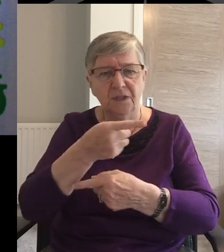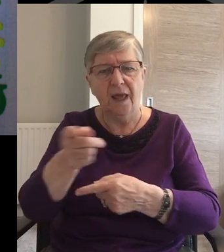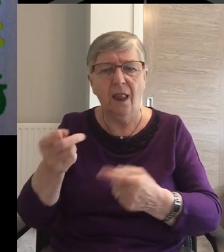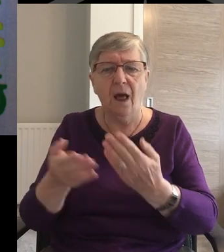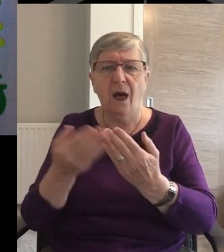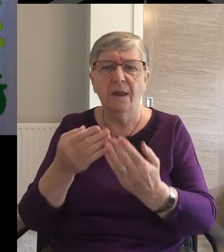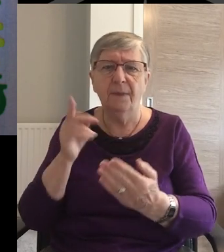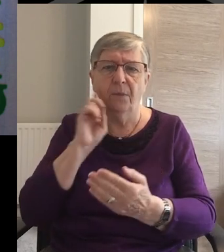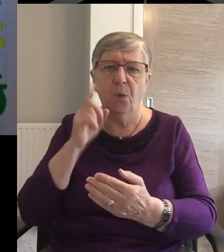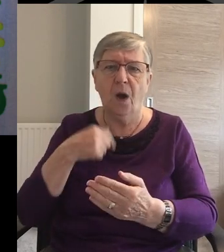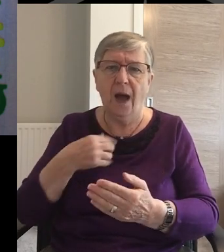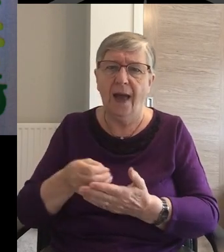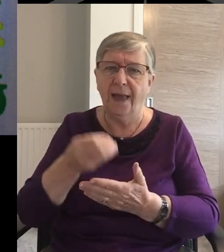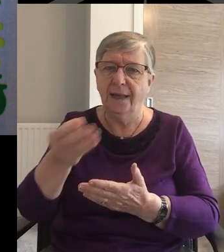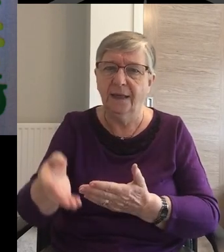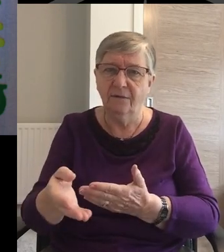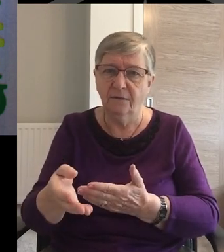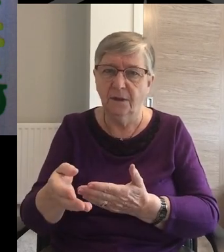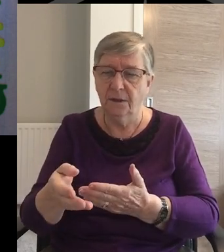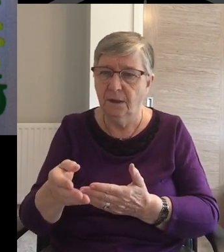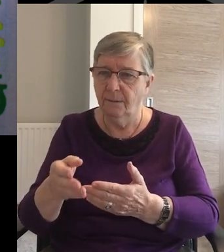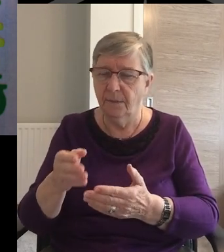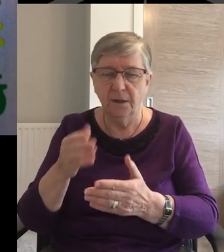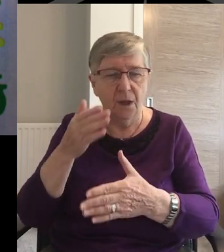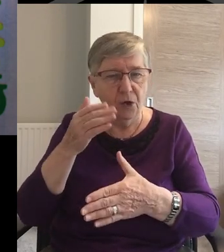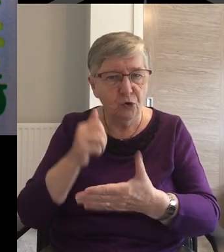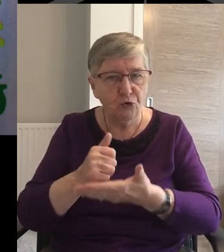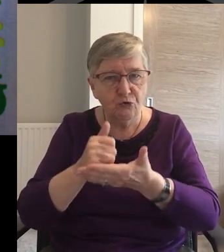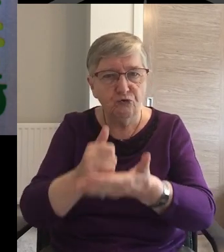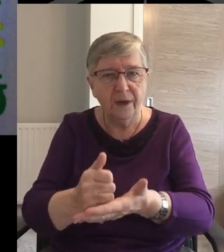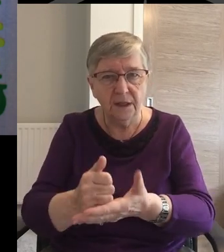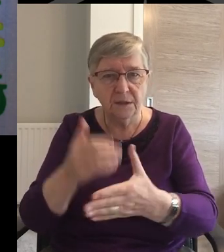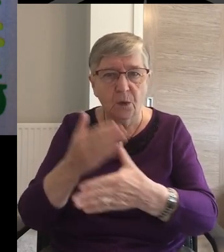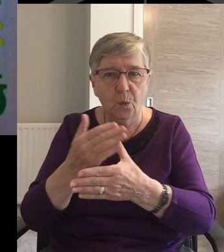grace In the hearts and lives Of ordinary people